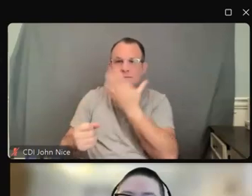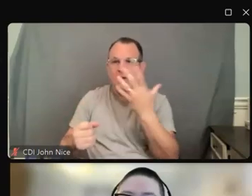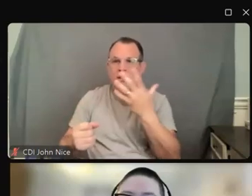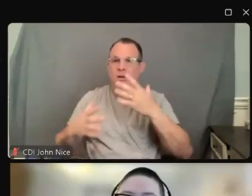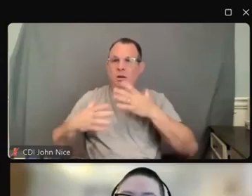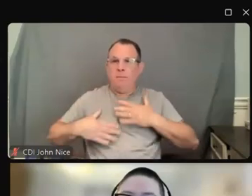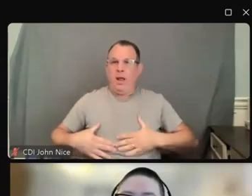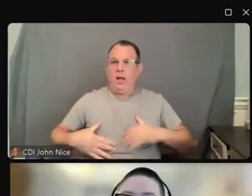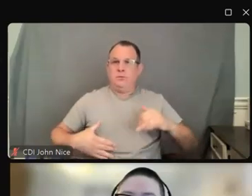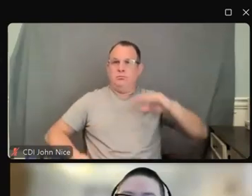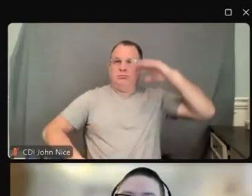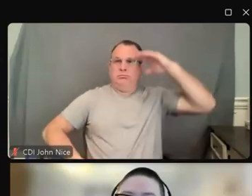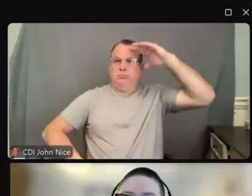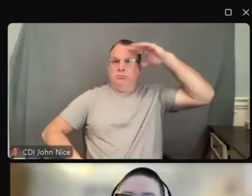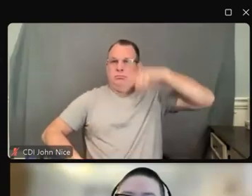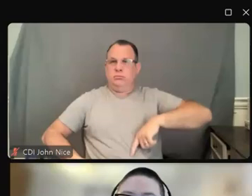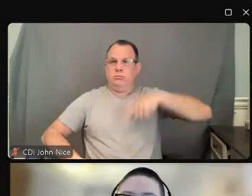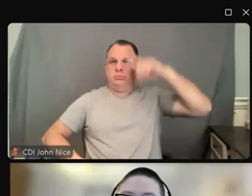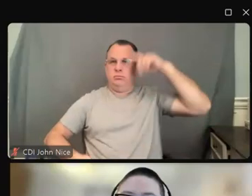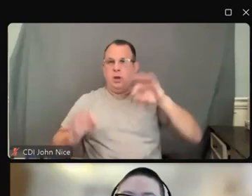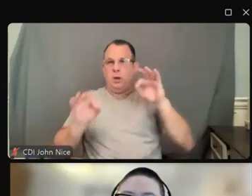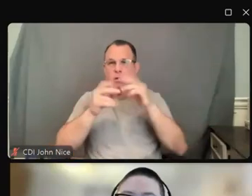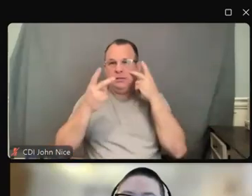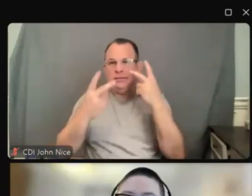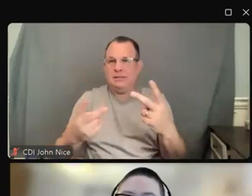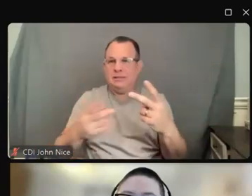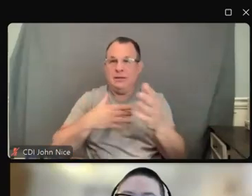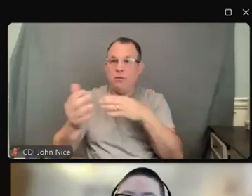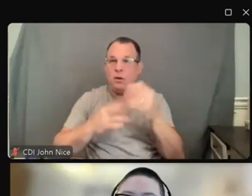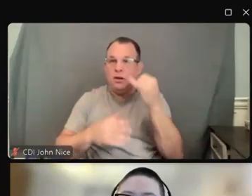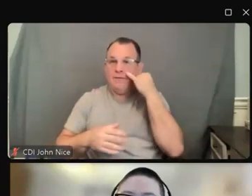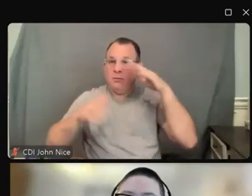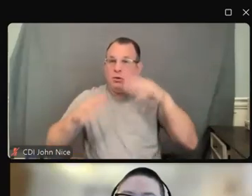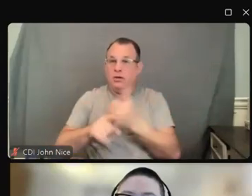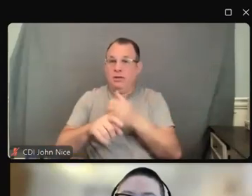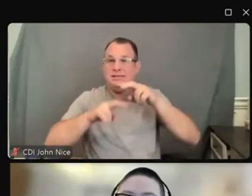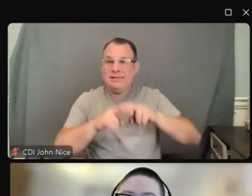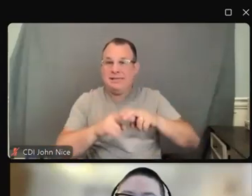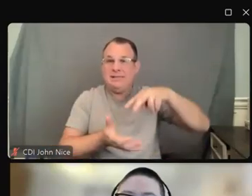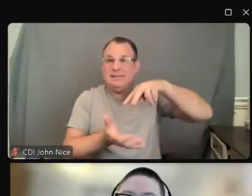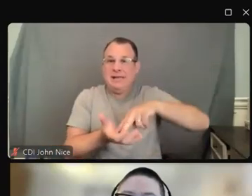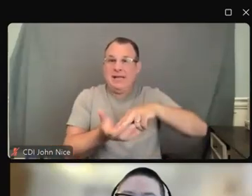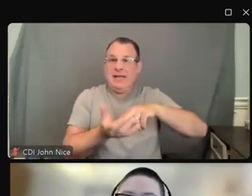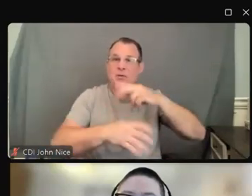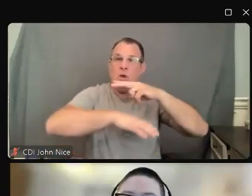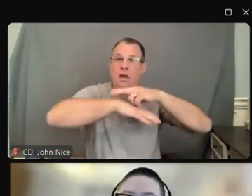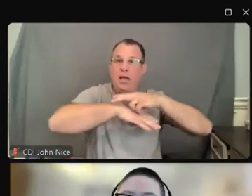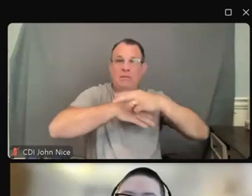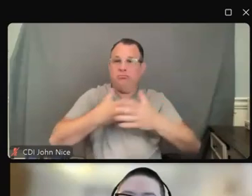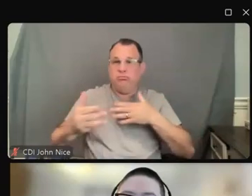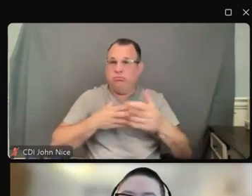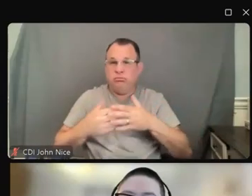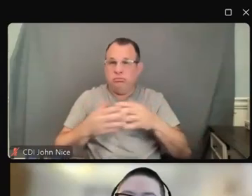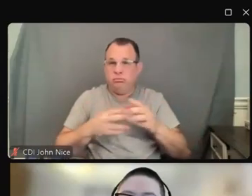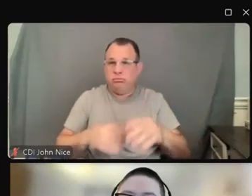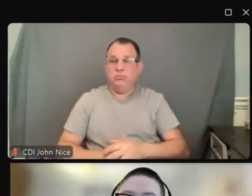position. So in this instance, I'm sure some of you are thinking of times when you